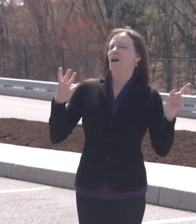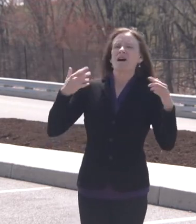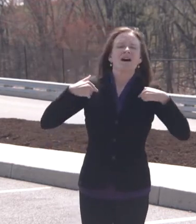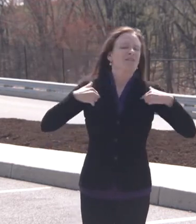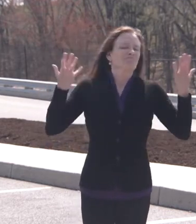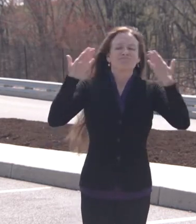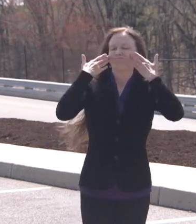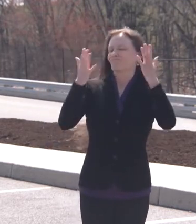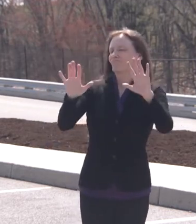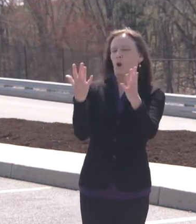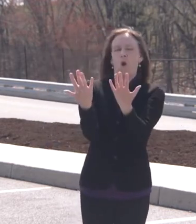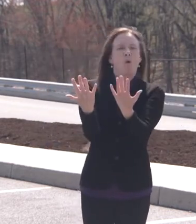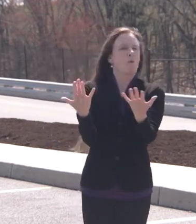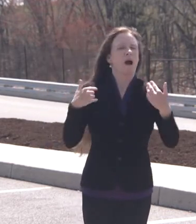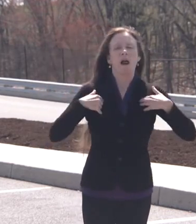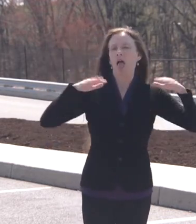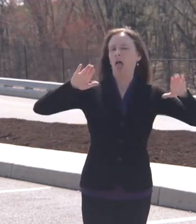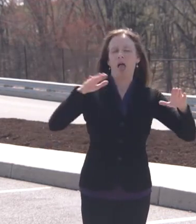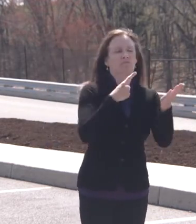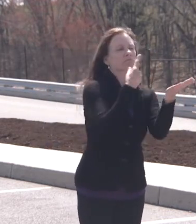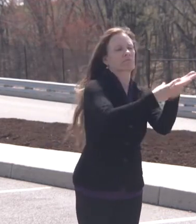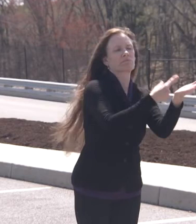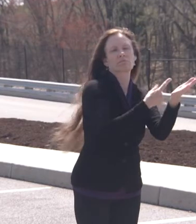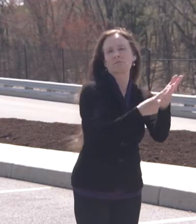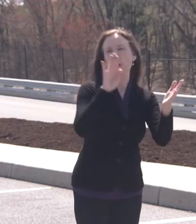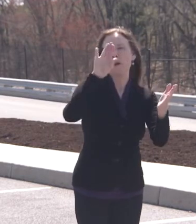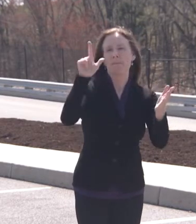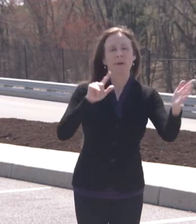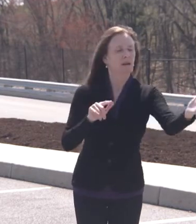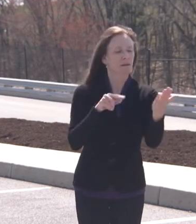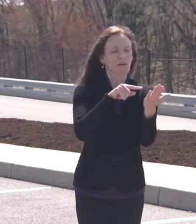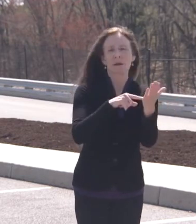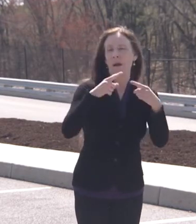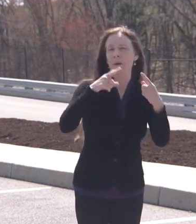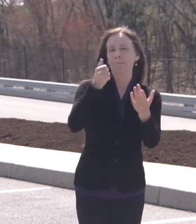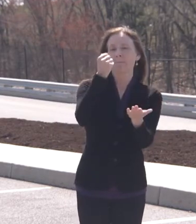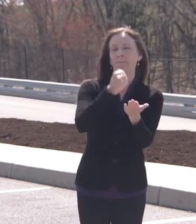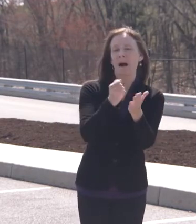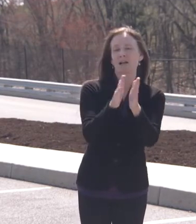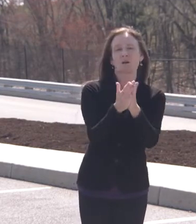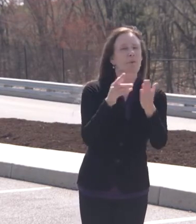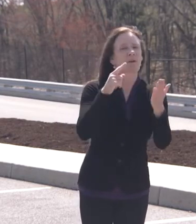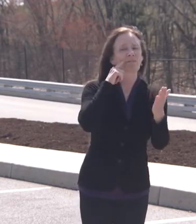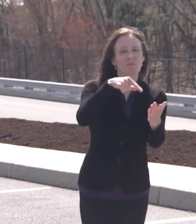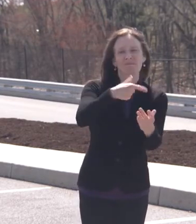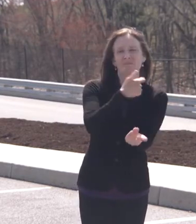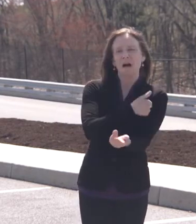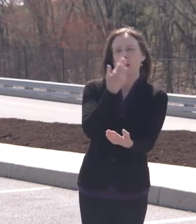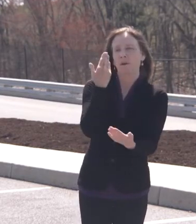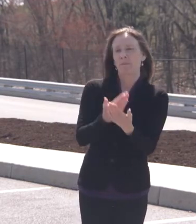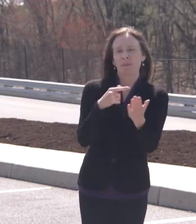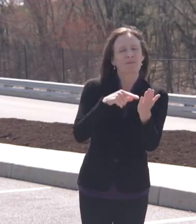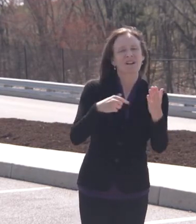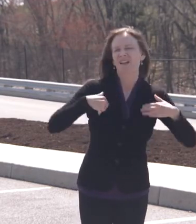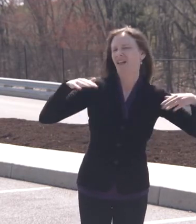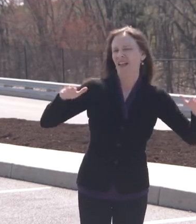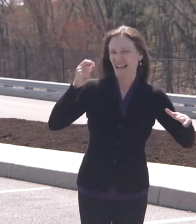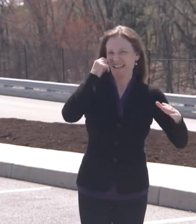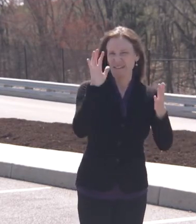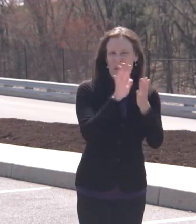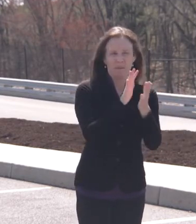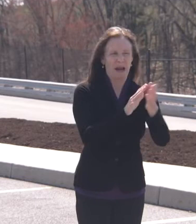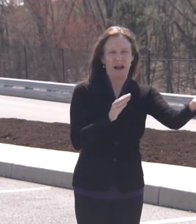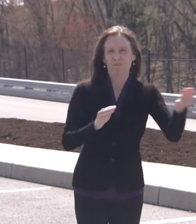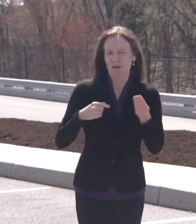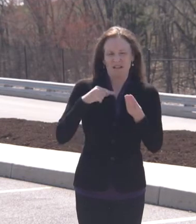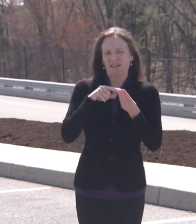passports. It strikes me that I'm not sure why we would need them, or I'm not sure why we would need a bill. If a private company